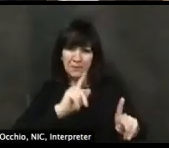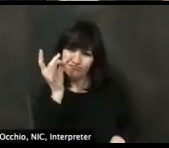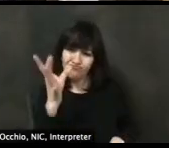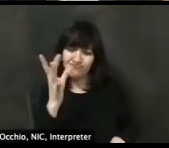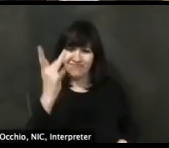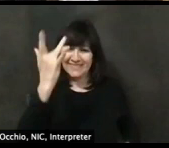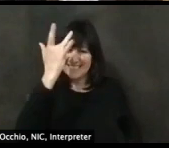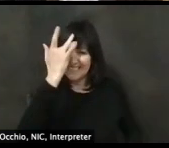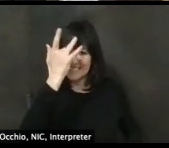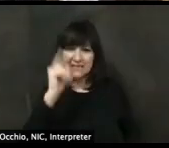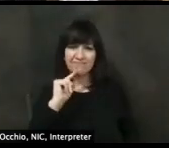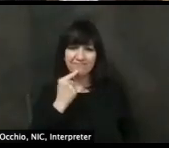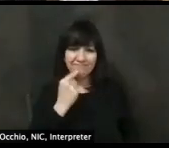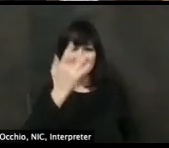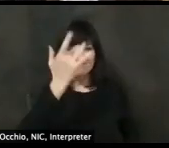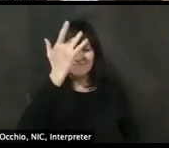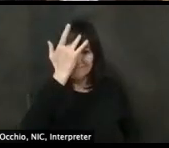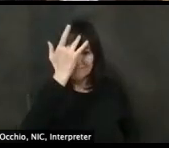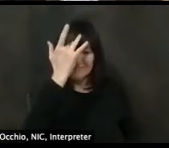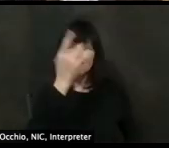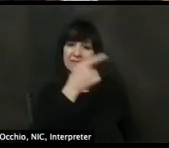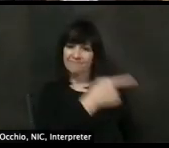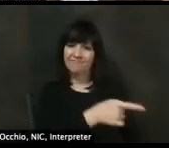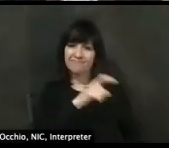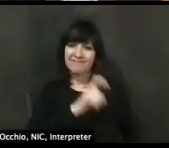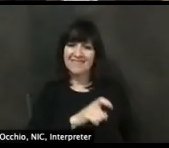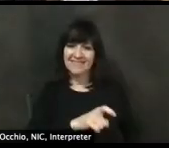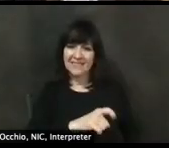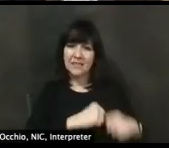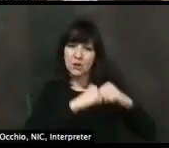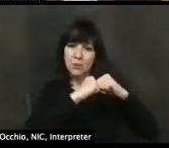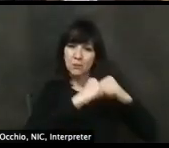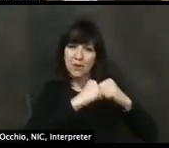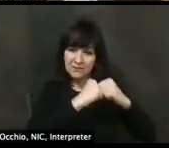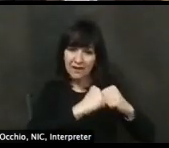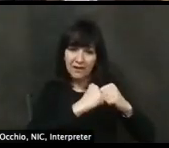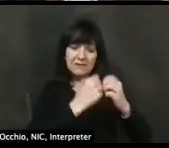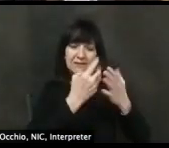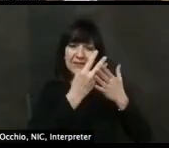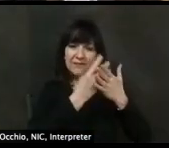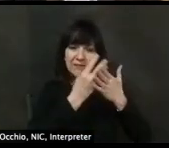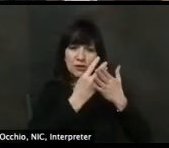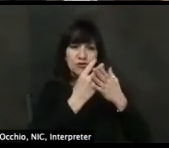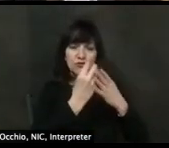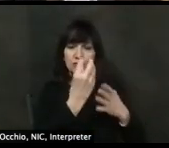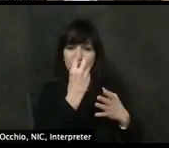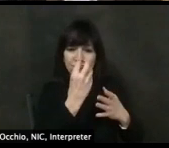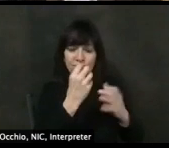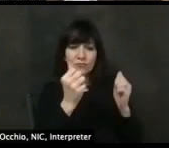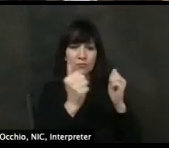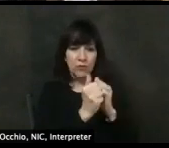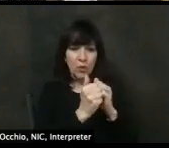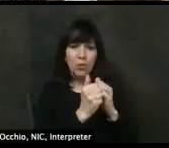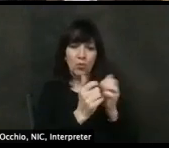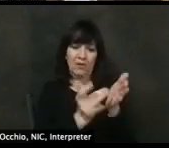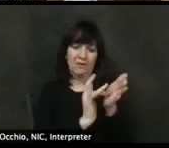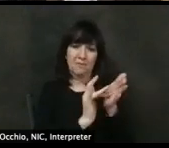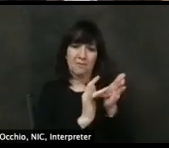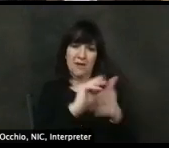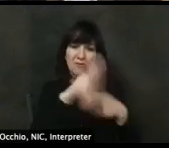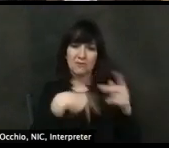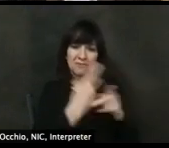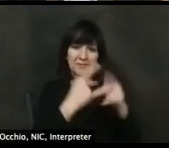distancing until we can get a treatment or a vaccination, uh, and to those